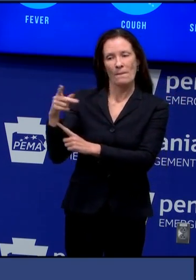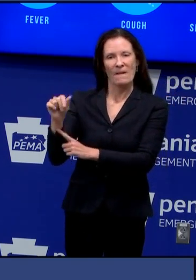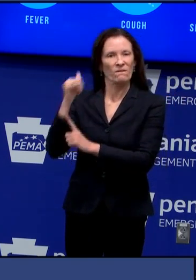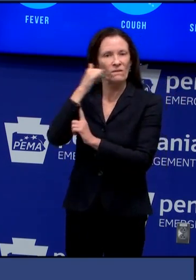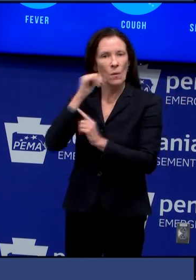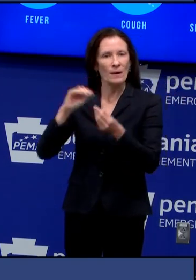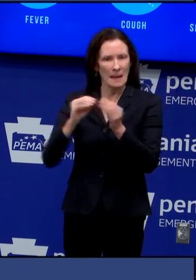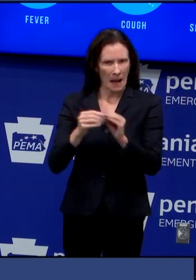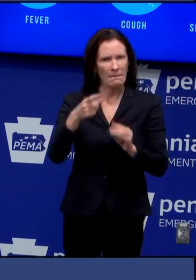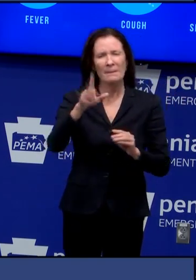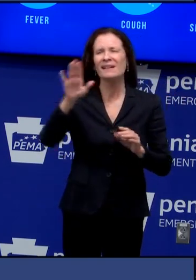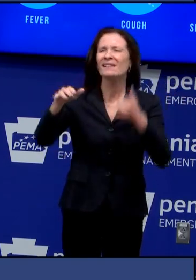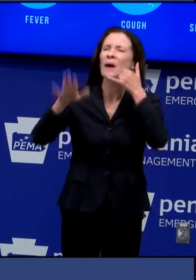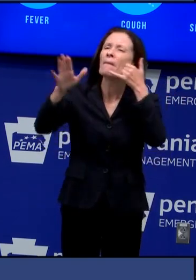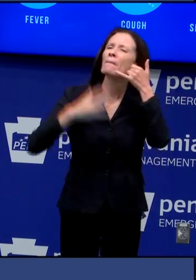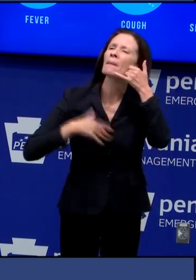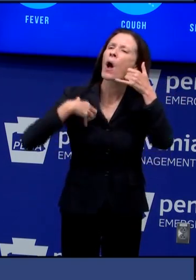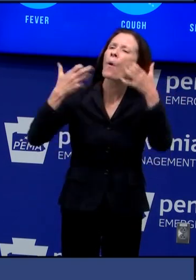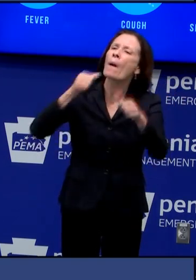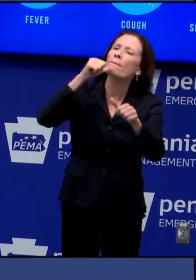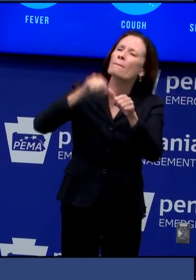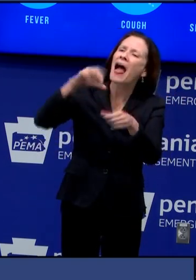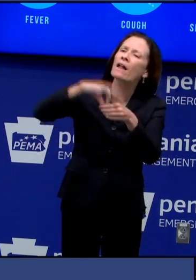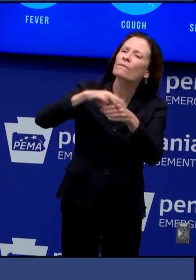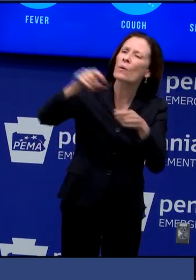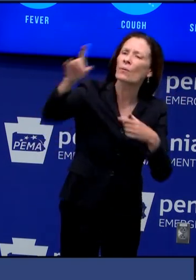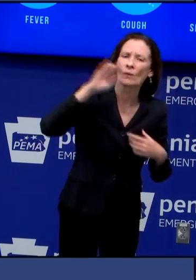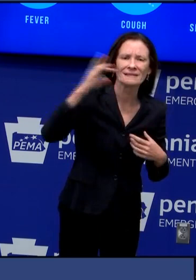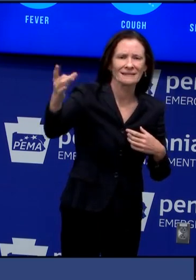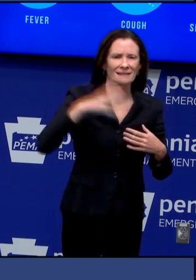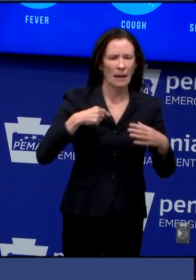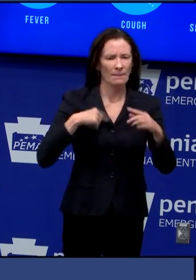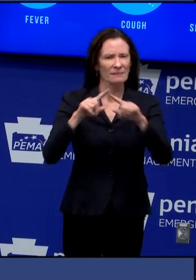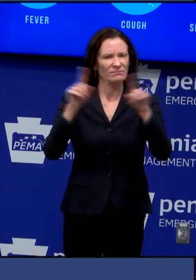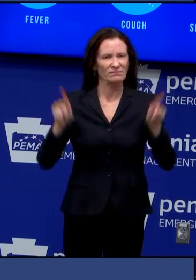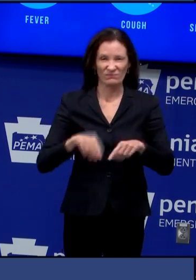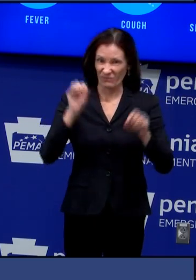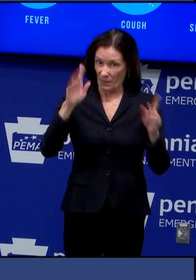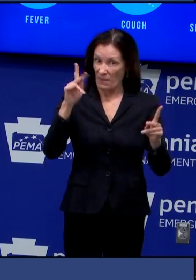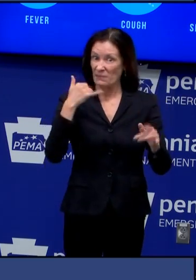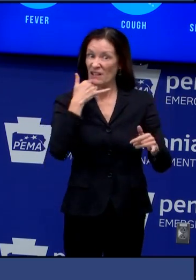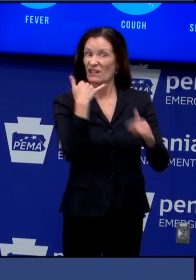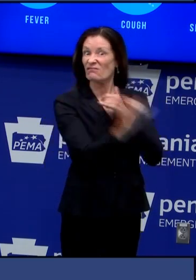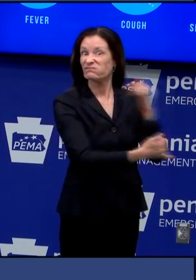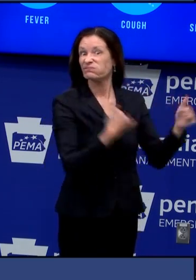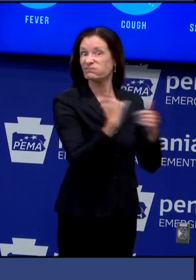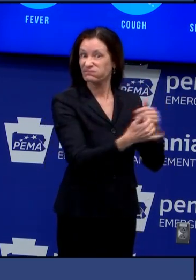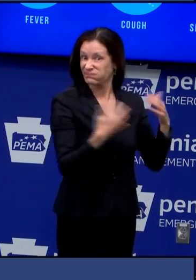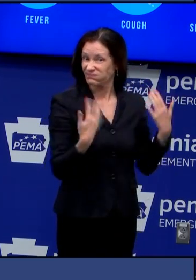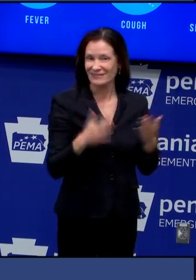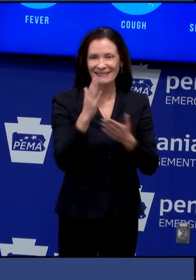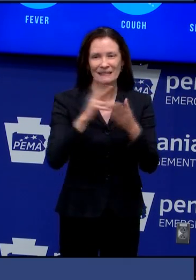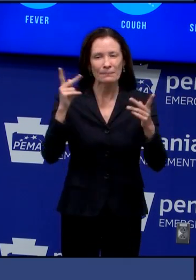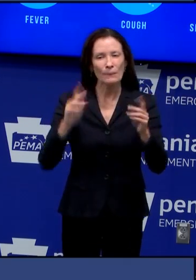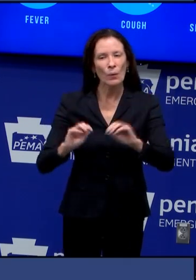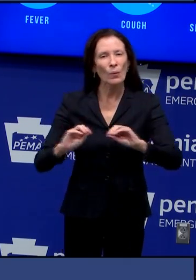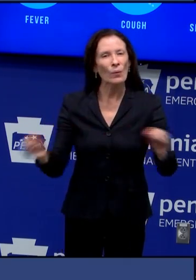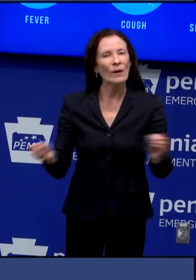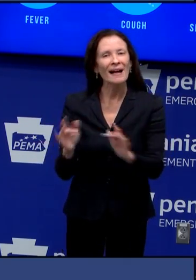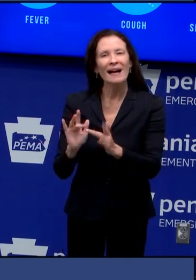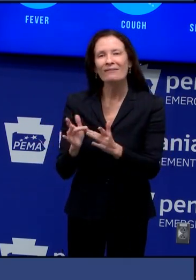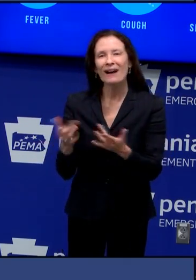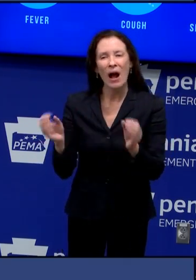mailed out somewhere in the range of 20 000 ballots to voters who were not able to do so online second